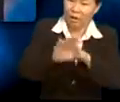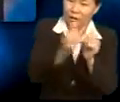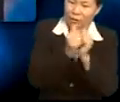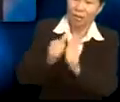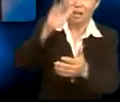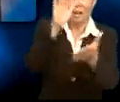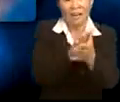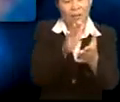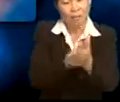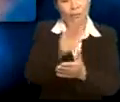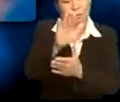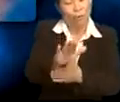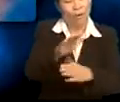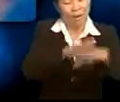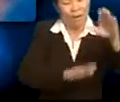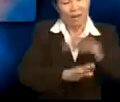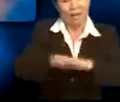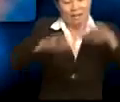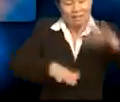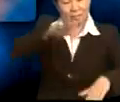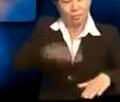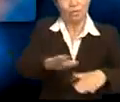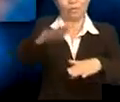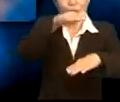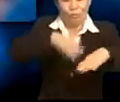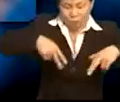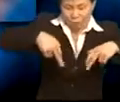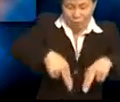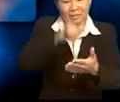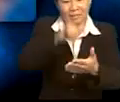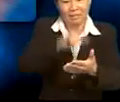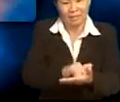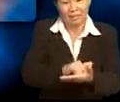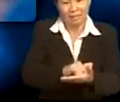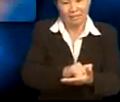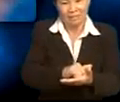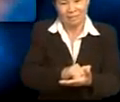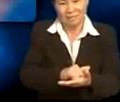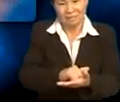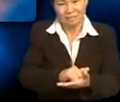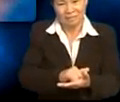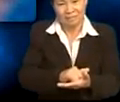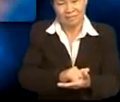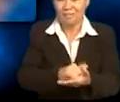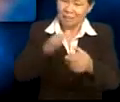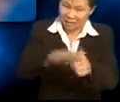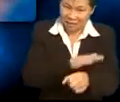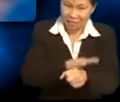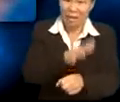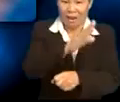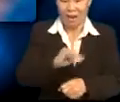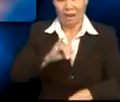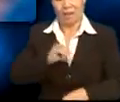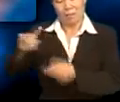clap your hands and stamp your feet. Phew, that was a mouthful. I think I'll let